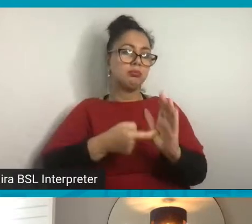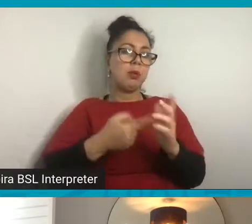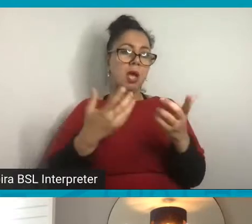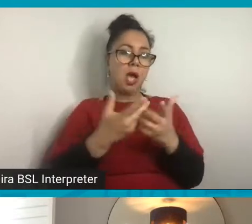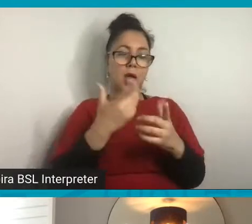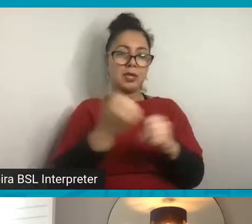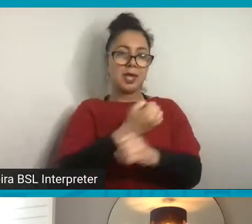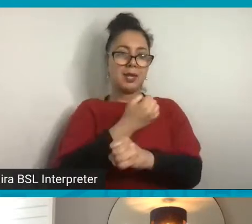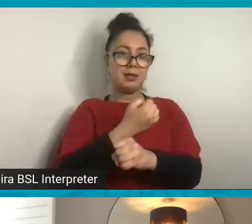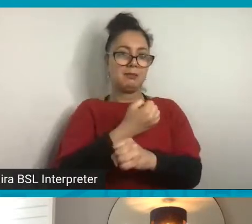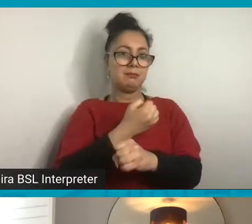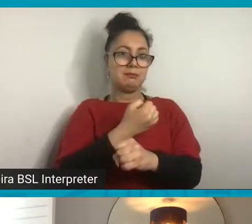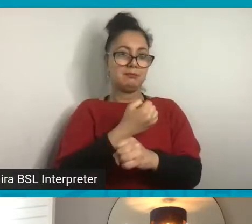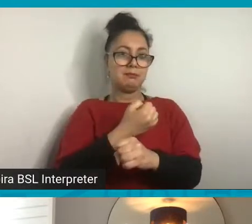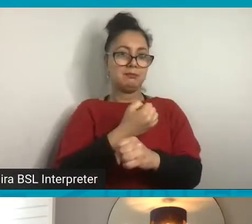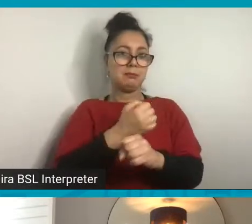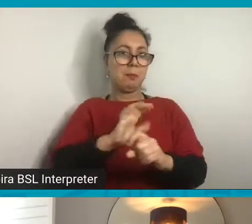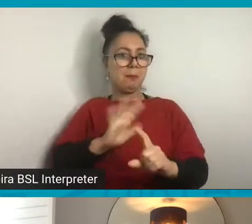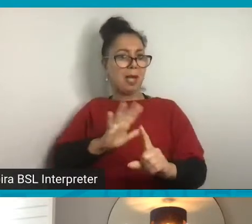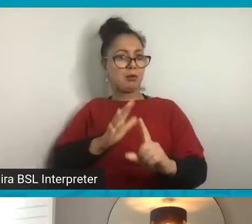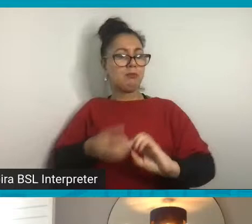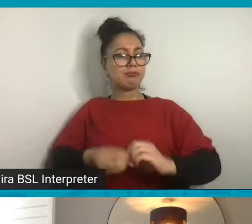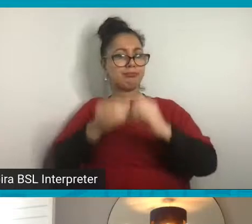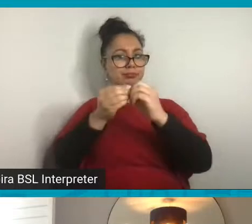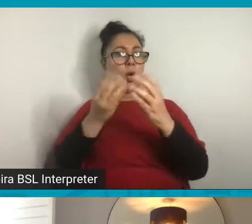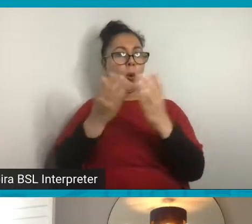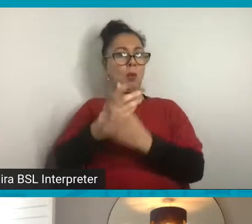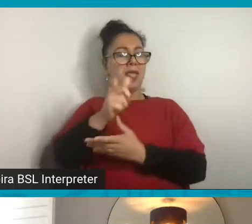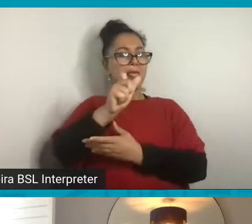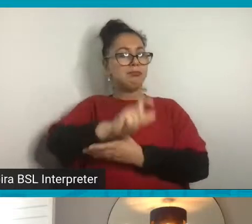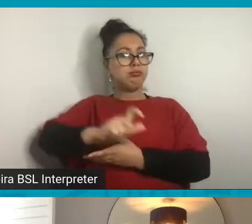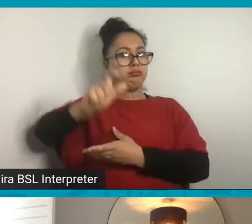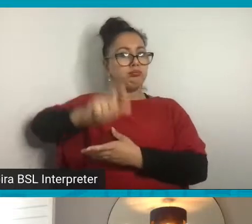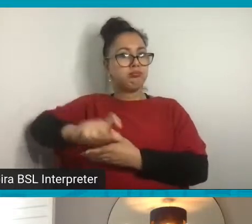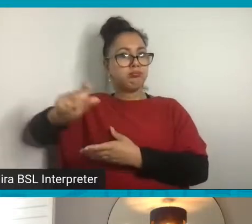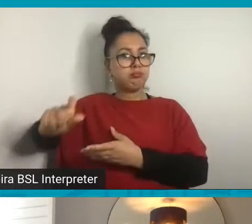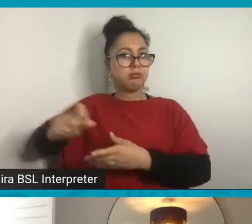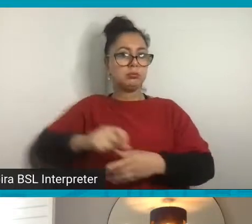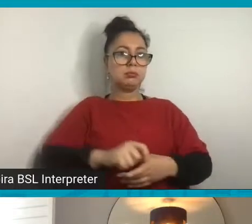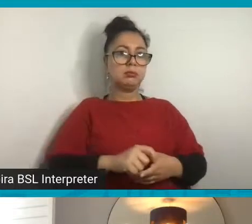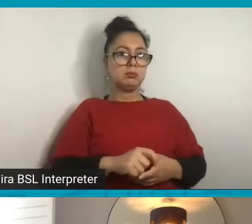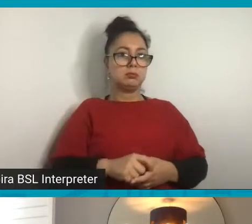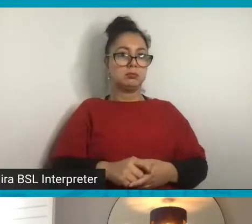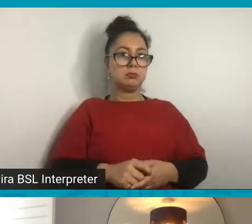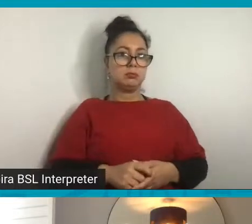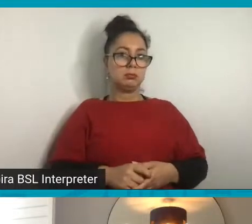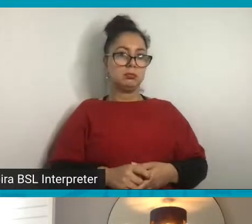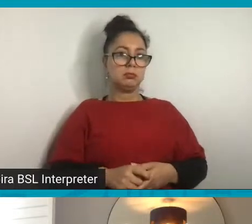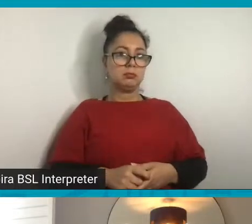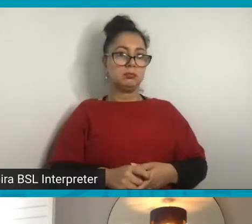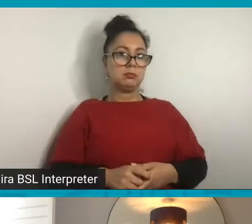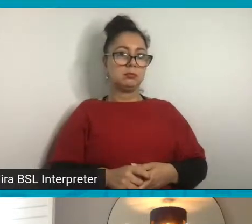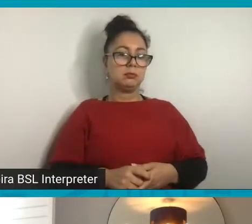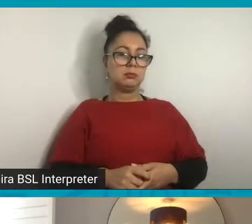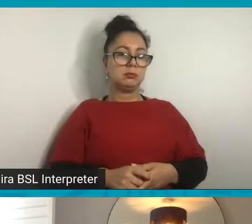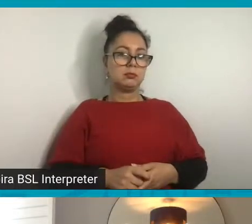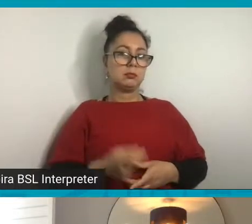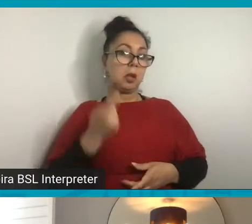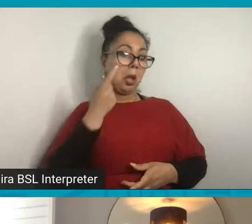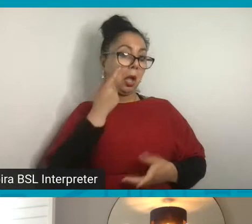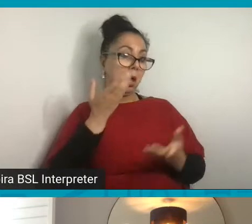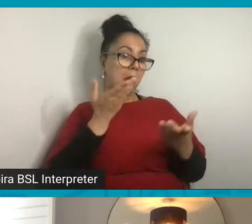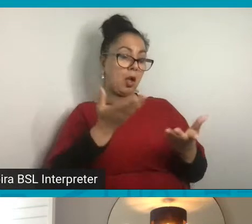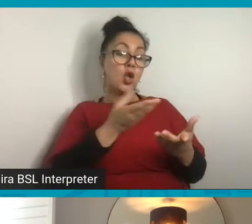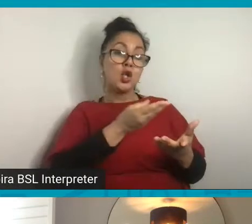background with that too. So we're just filling in the space. And you can see I'm still keeping some of the background